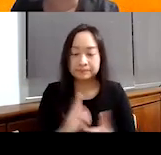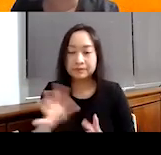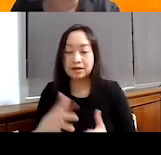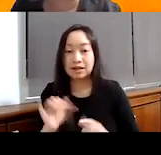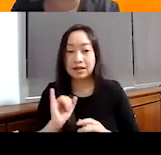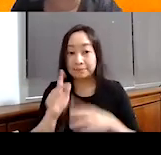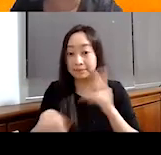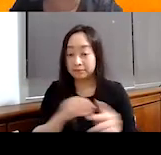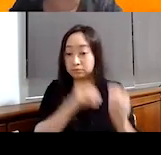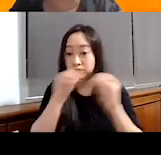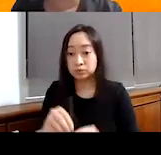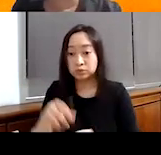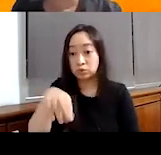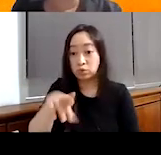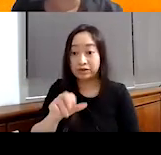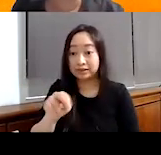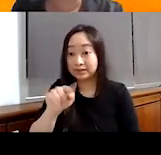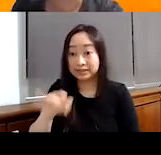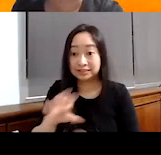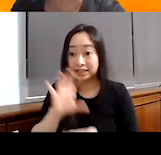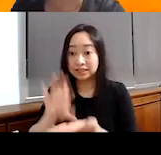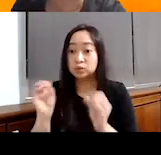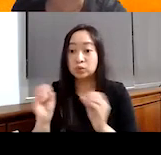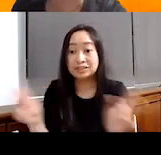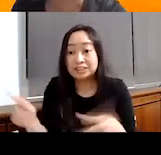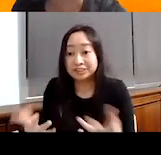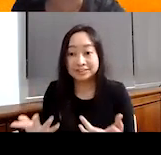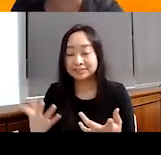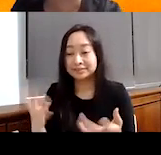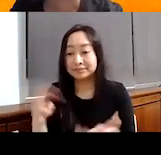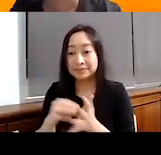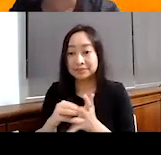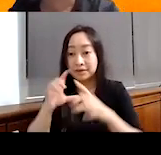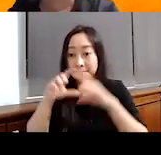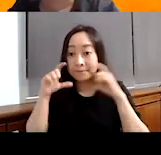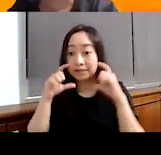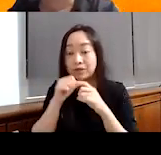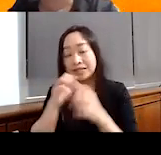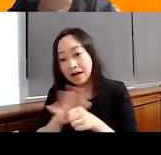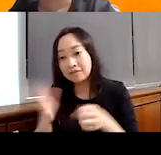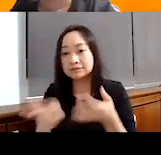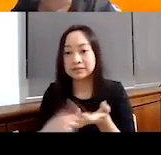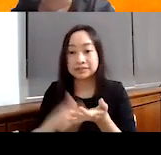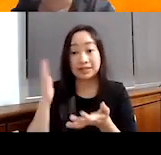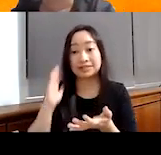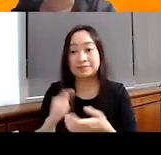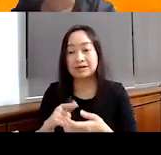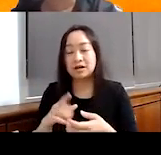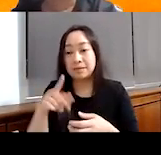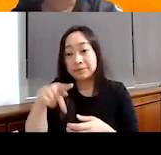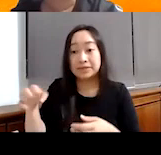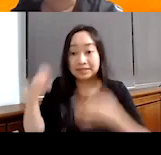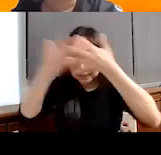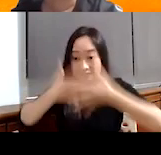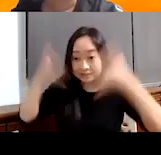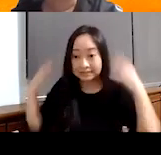putting quarantine centers without kitchens, you know? So even just making sure, or they didn't have enough masks or they didn't have enough, um, PPEs or